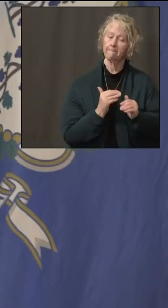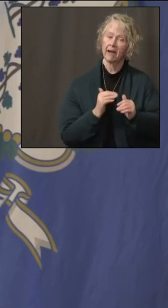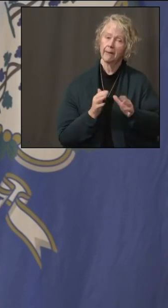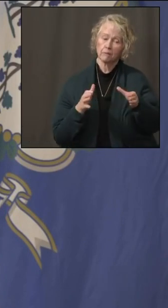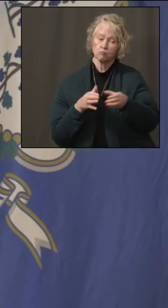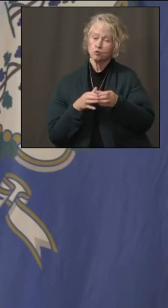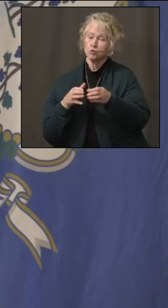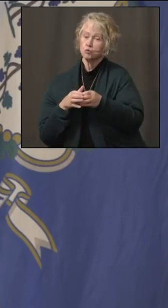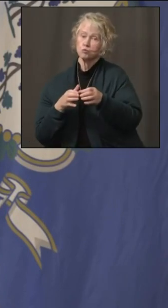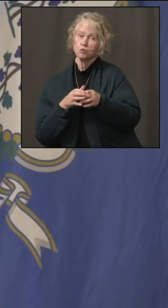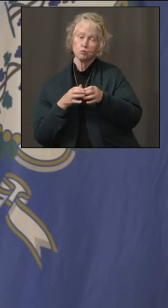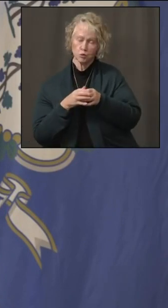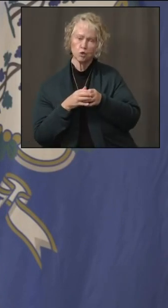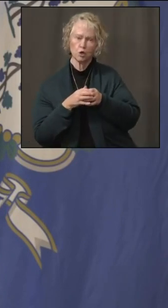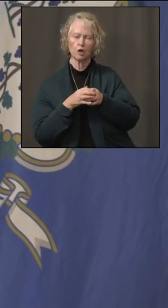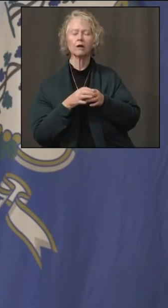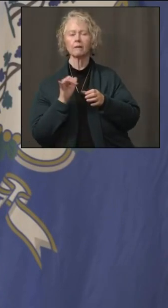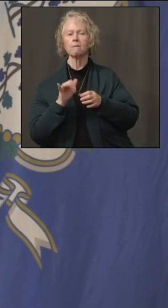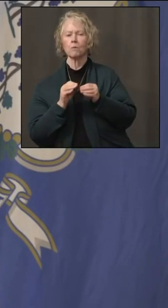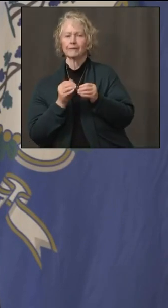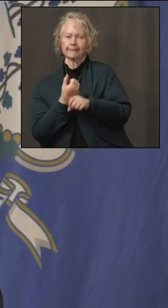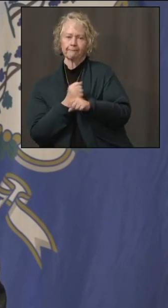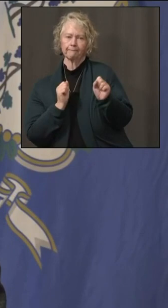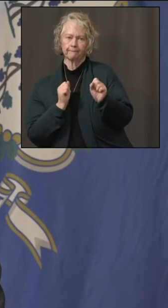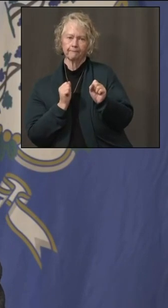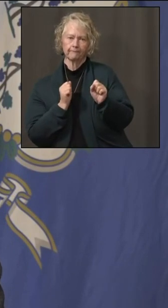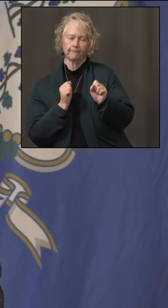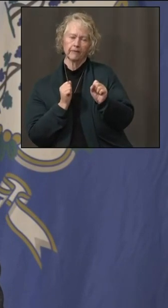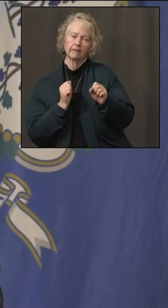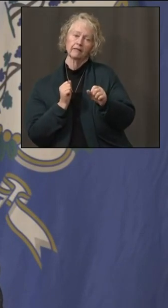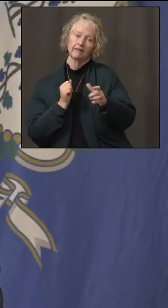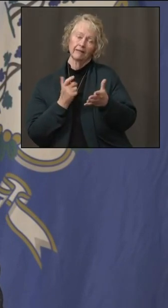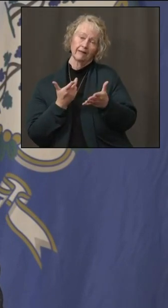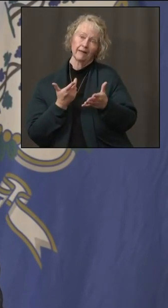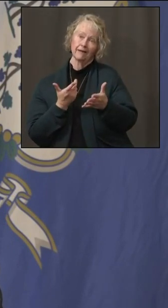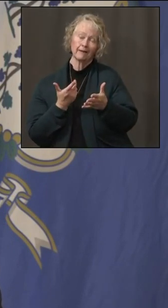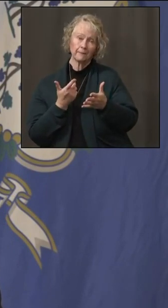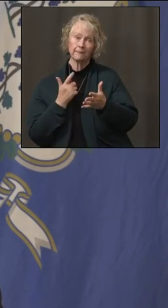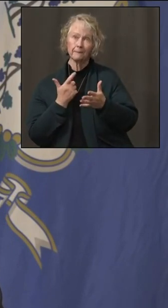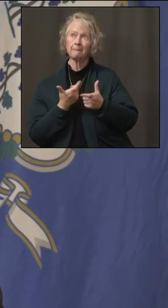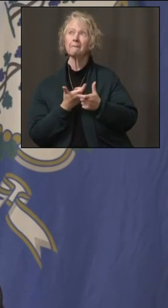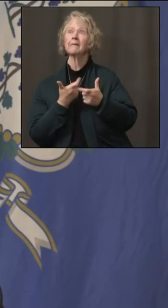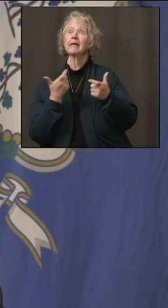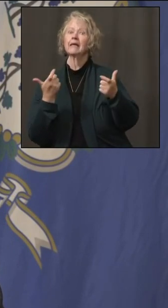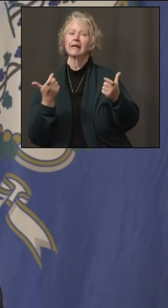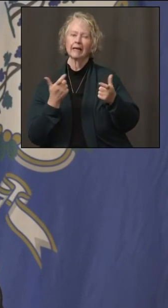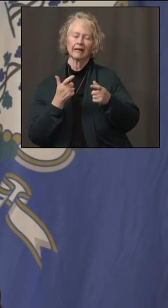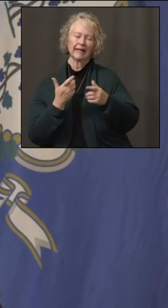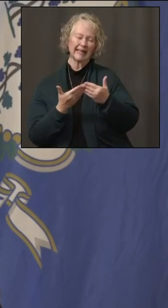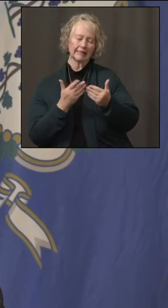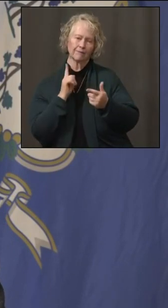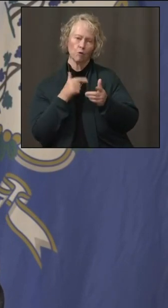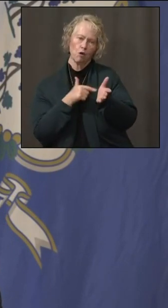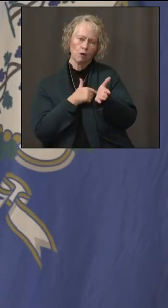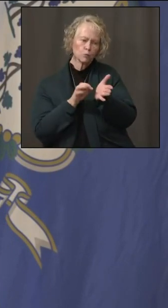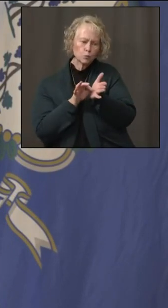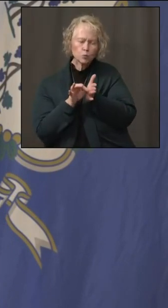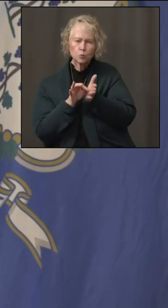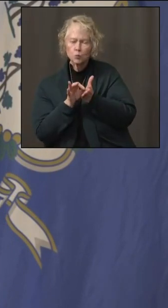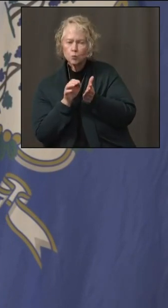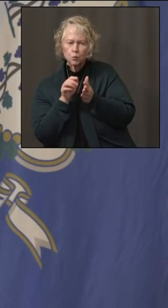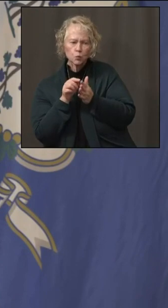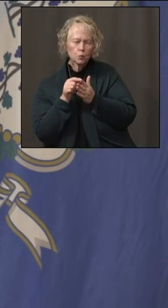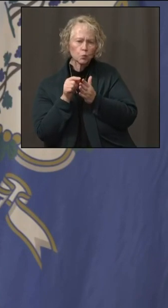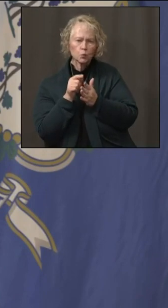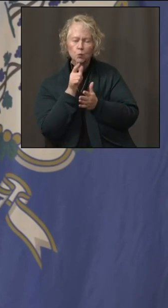a period of time, it will make a real difference. Obviously, it makes a big difference in terms of track and trace as well and getting ahead of